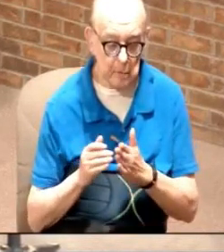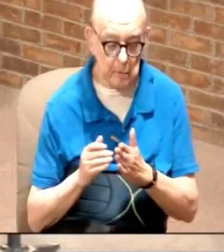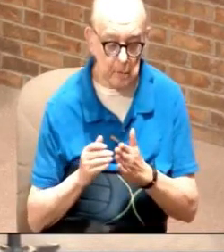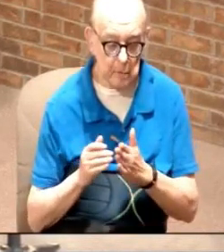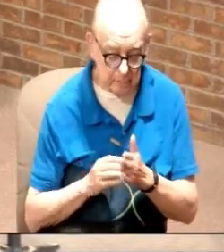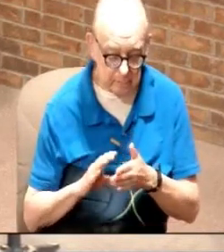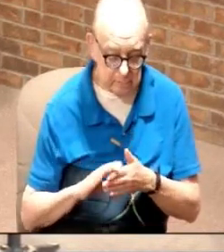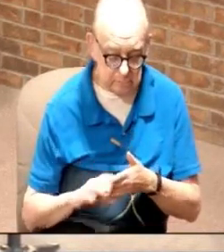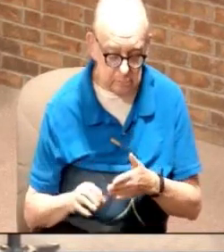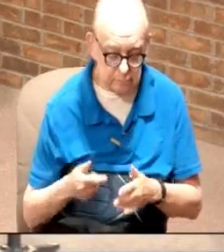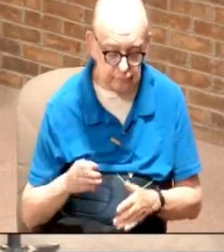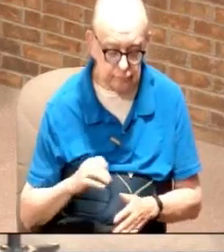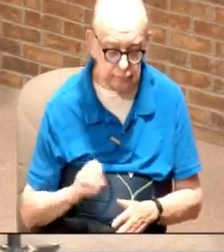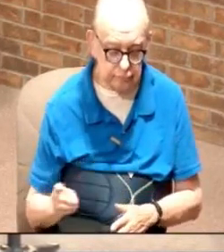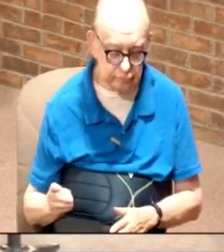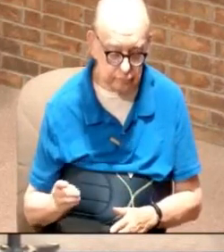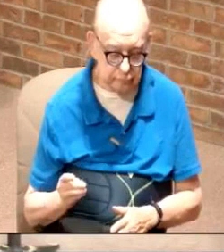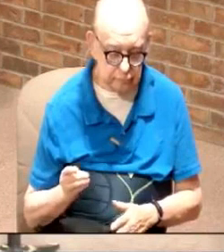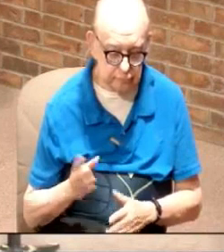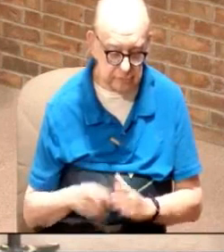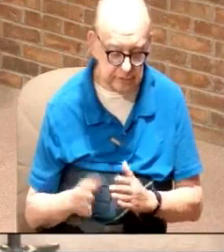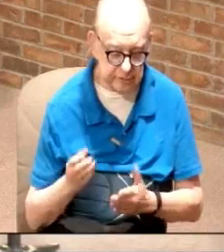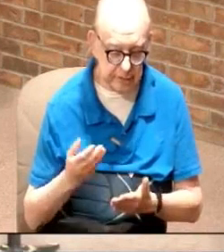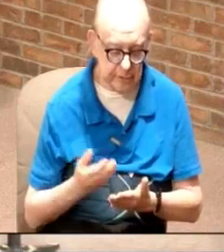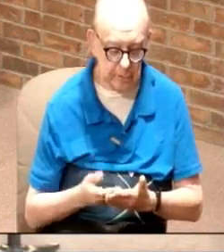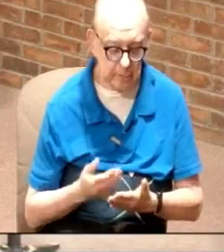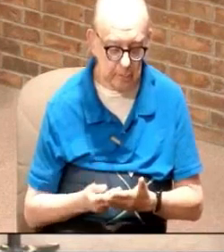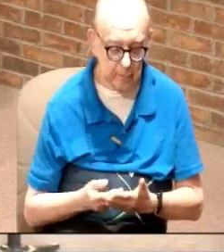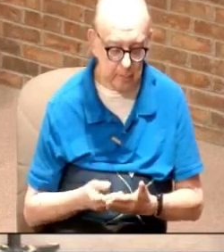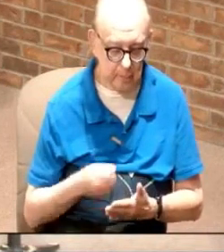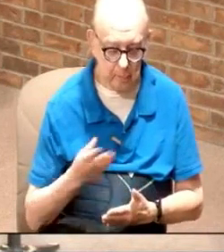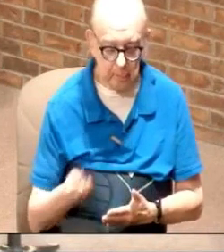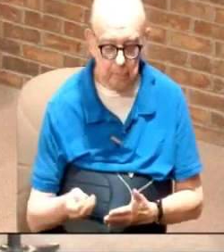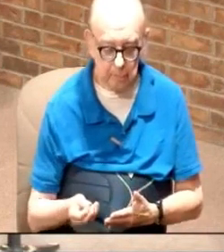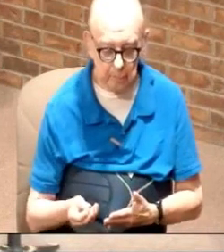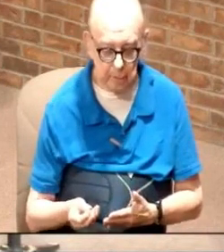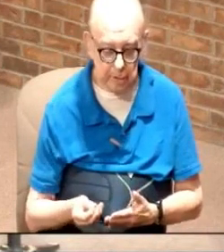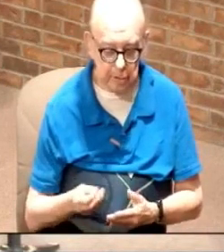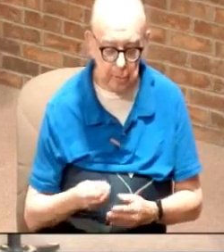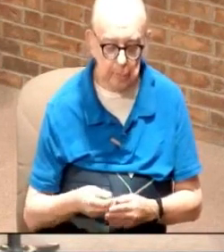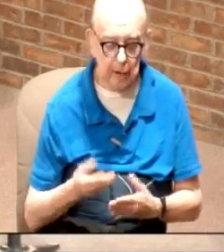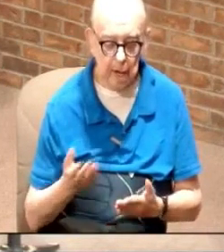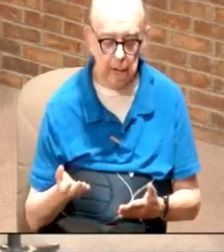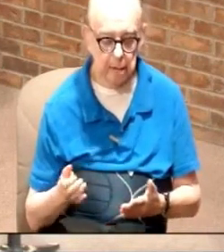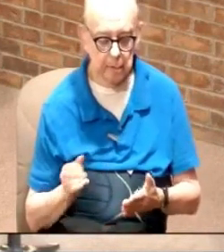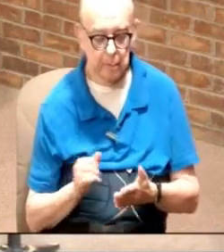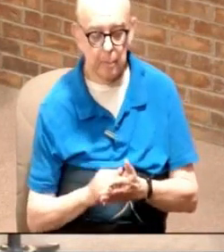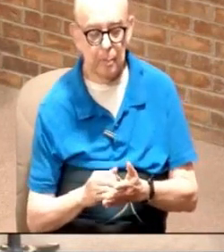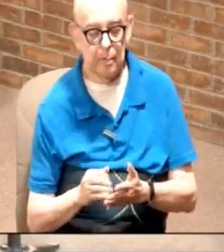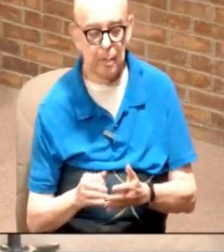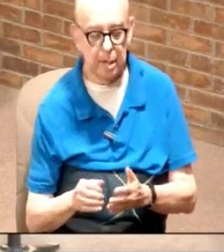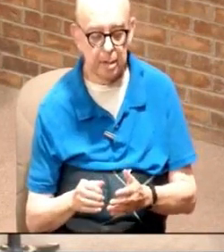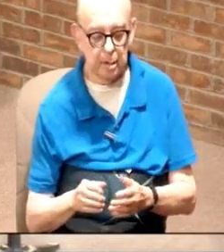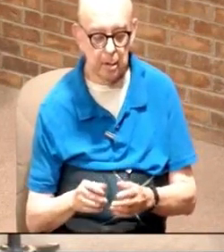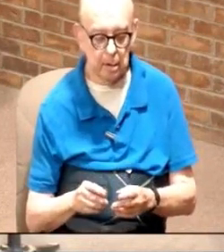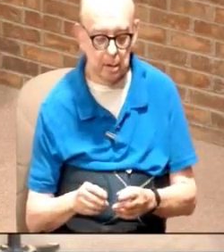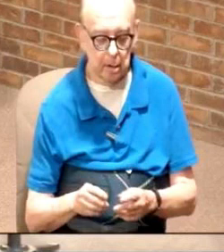David Green out of his pocket gave them the money to buy that land